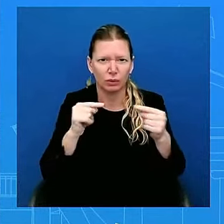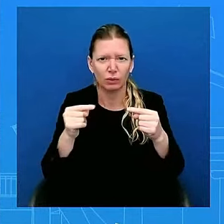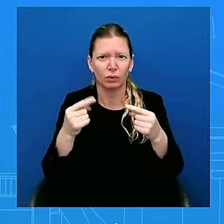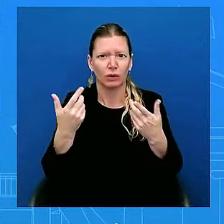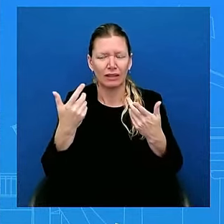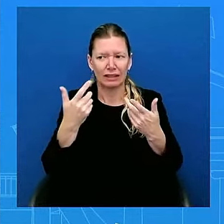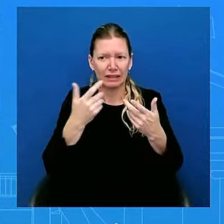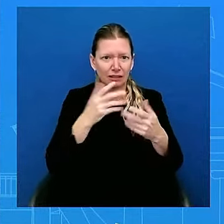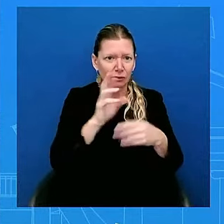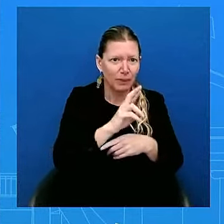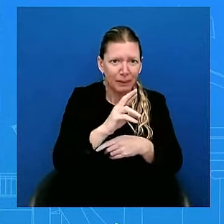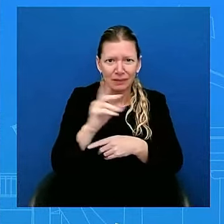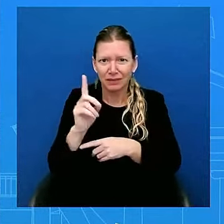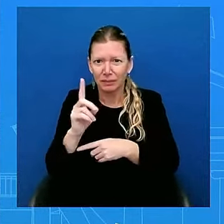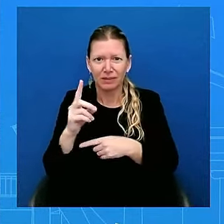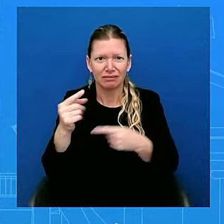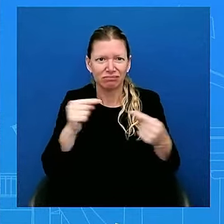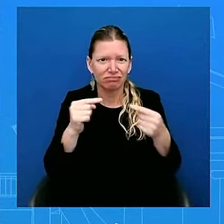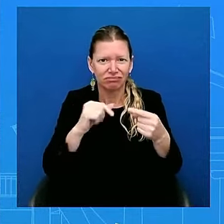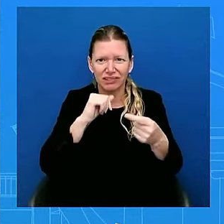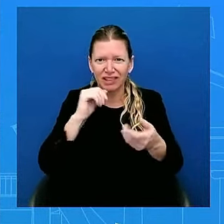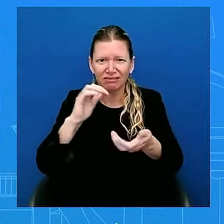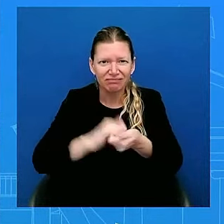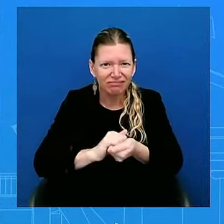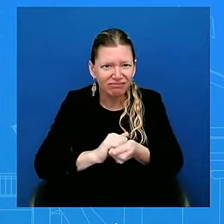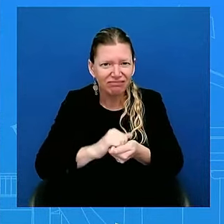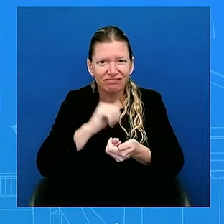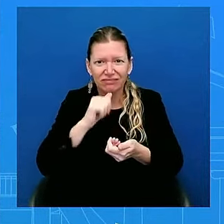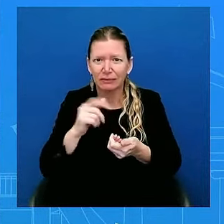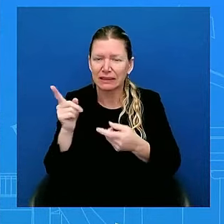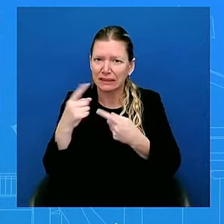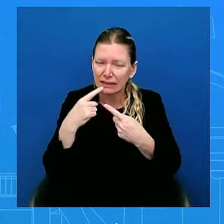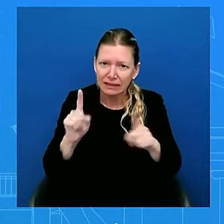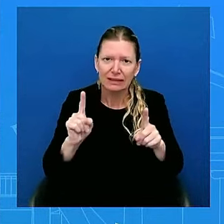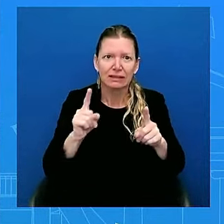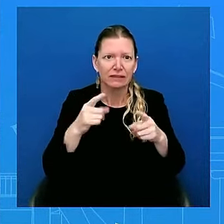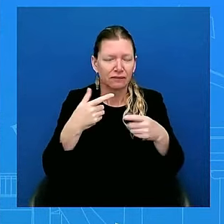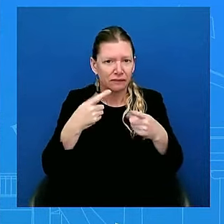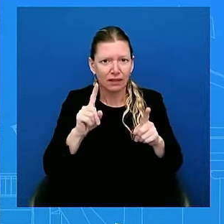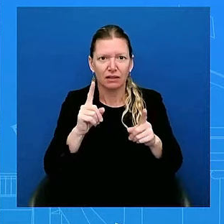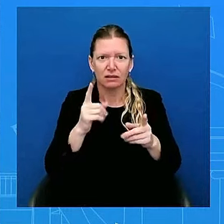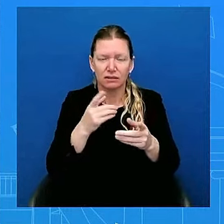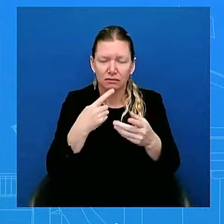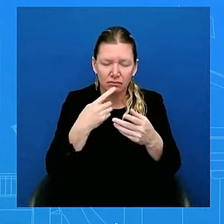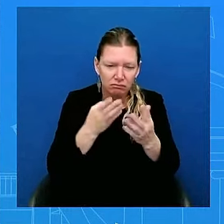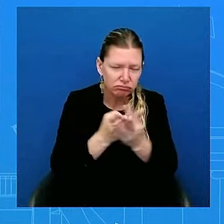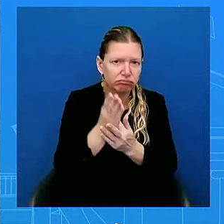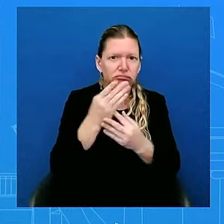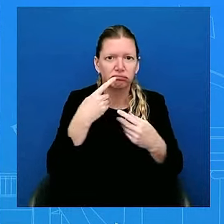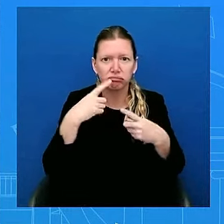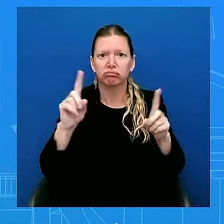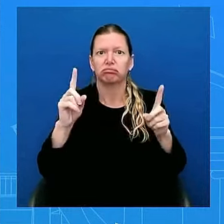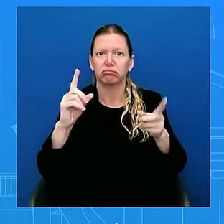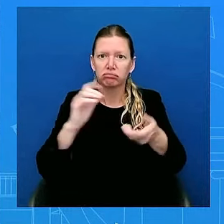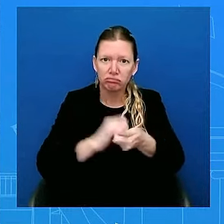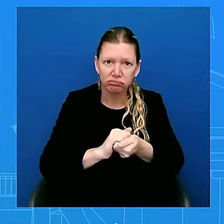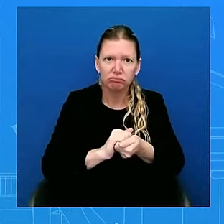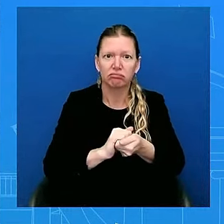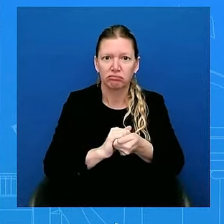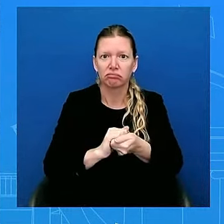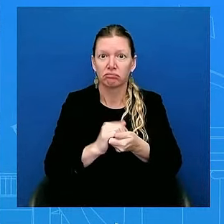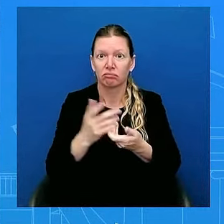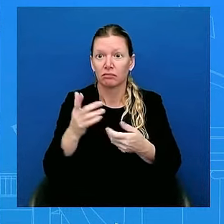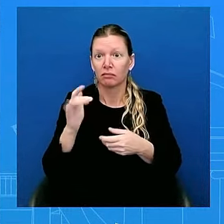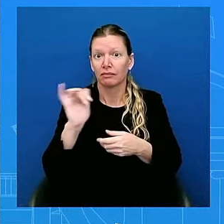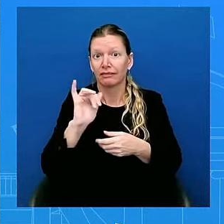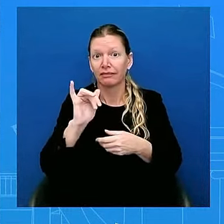ways to do that with an executive action. And we've been able to be successful, whether it's the border, right, whether it's trying to get